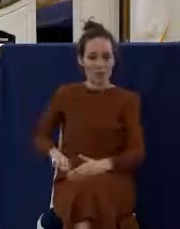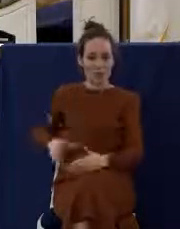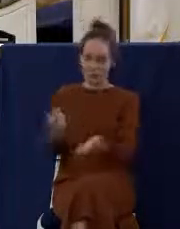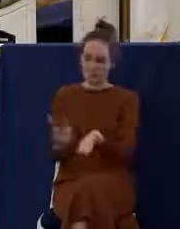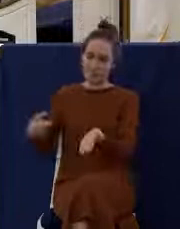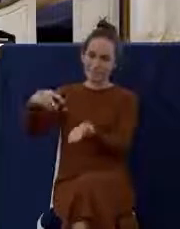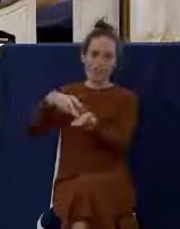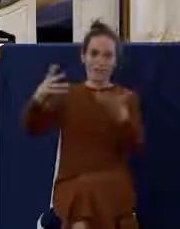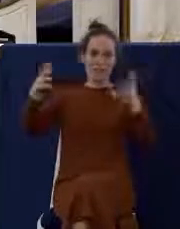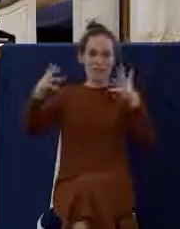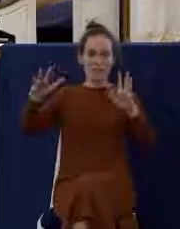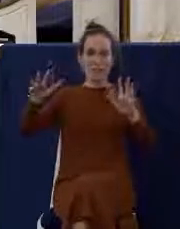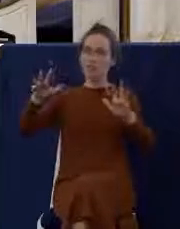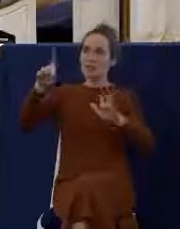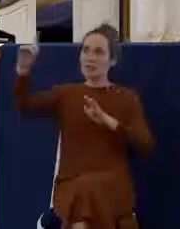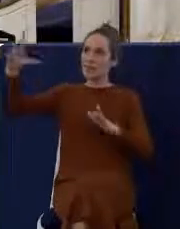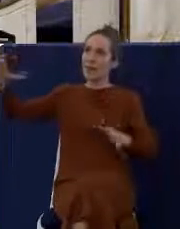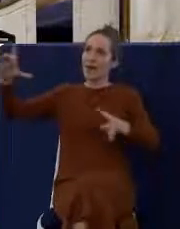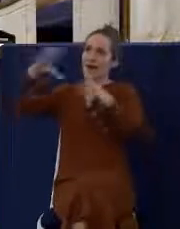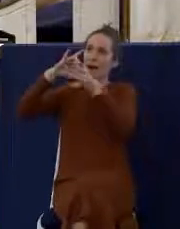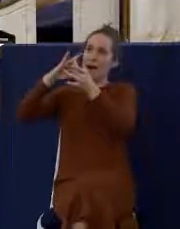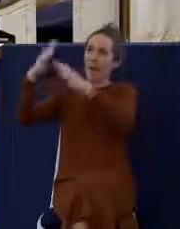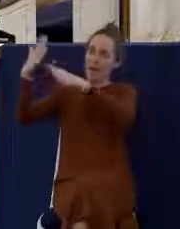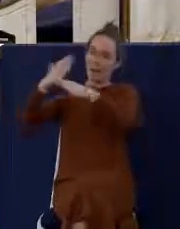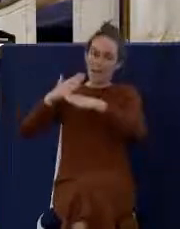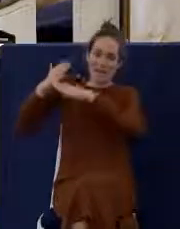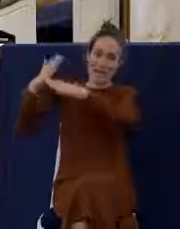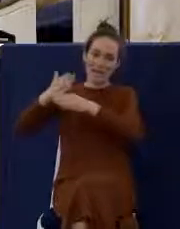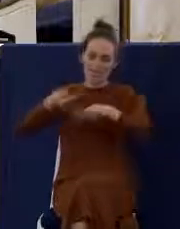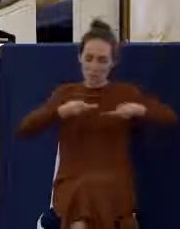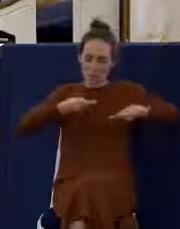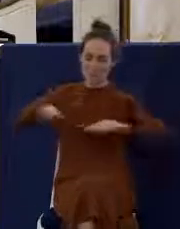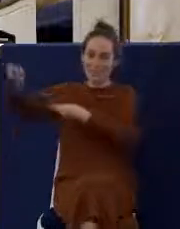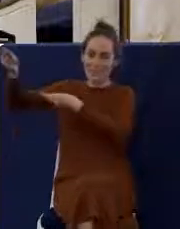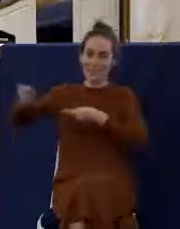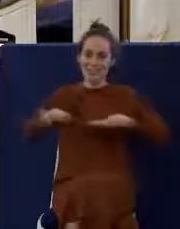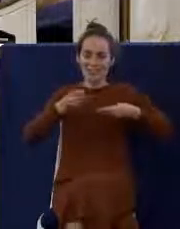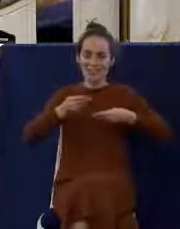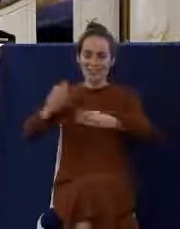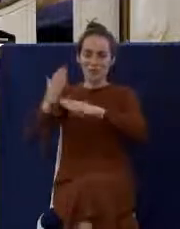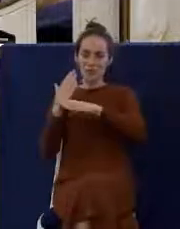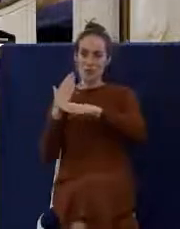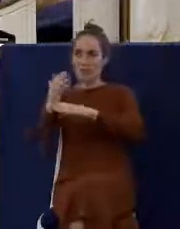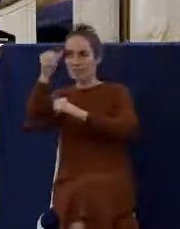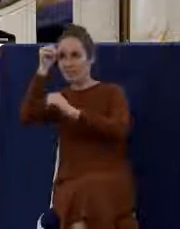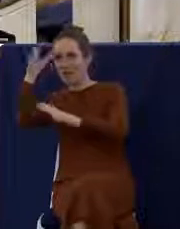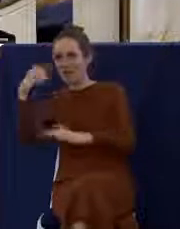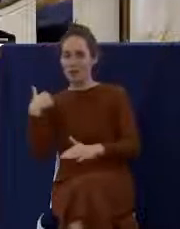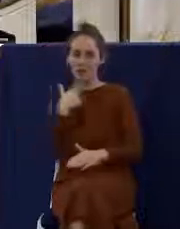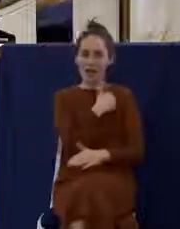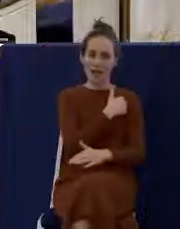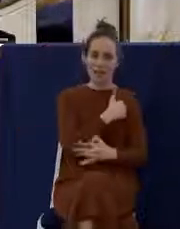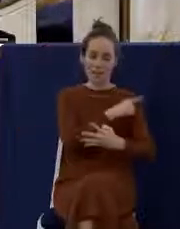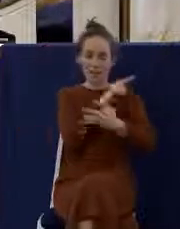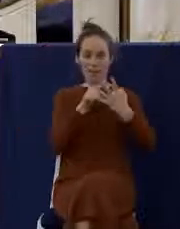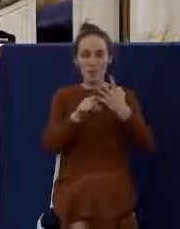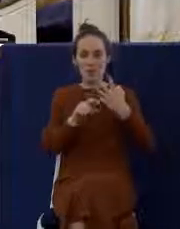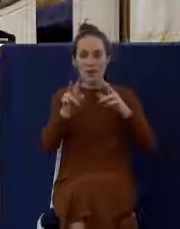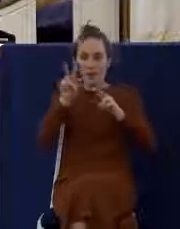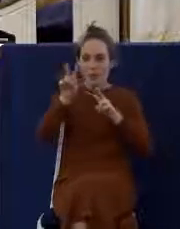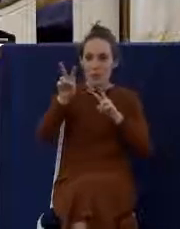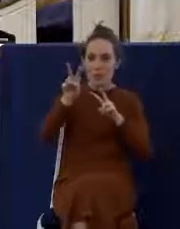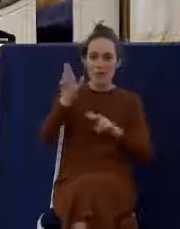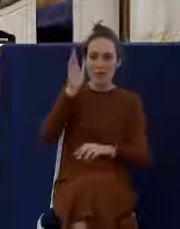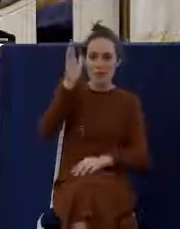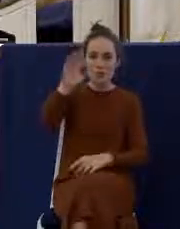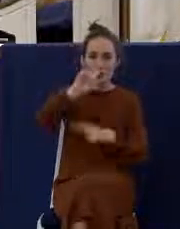priest. And we look forward. We look forward to the day when Jesus will return. This anticipates when the Lord